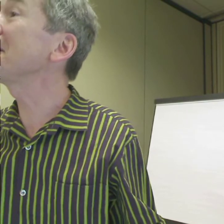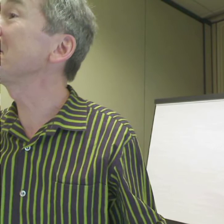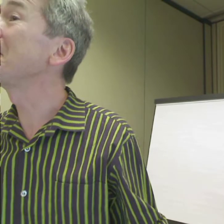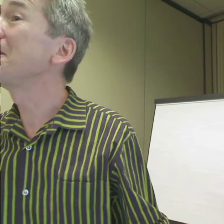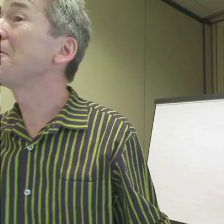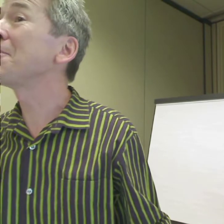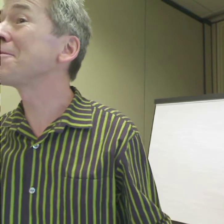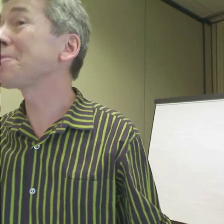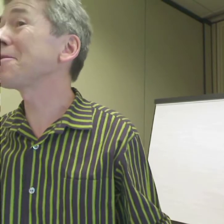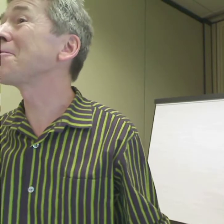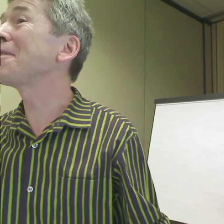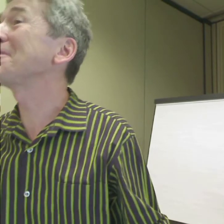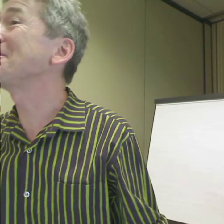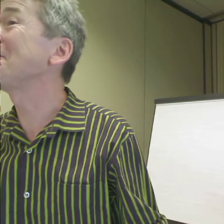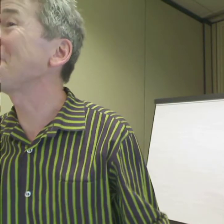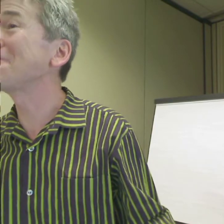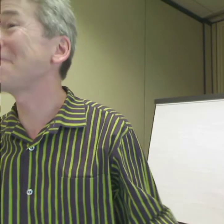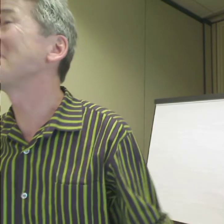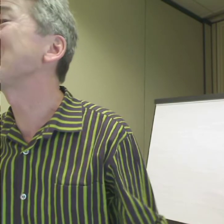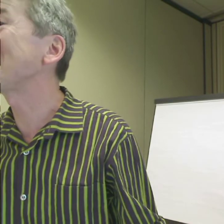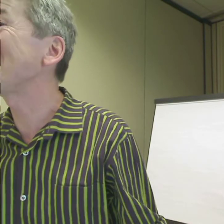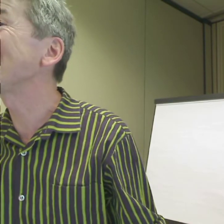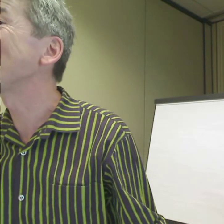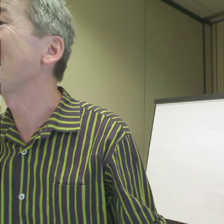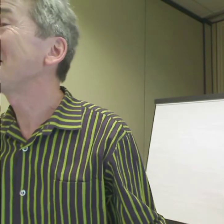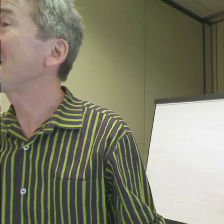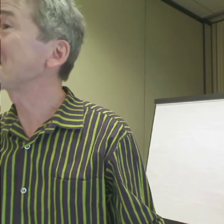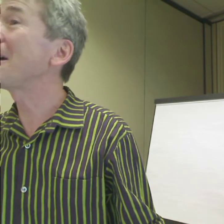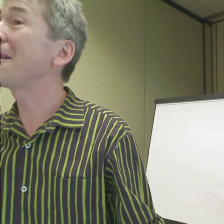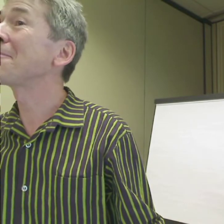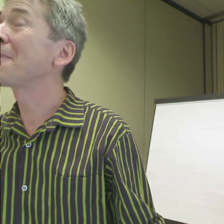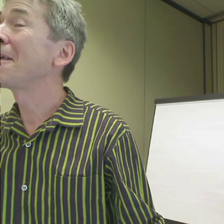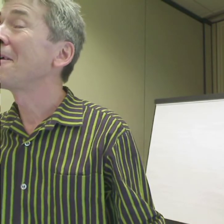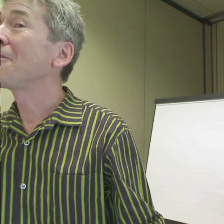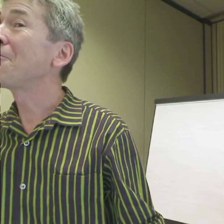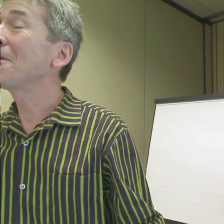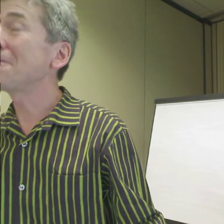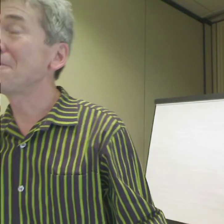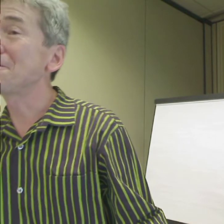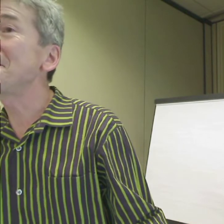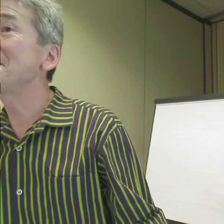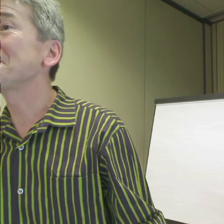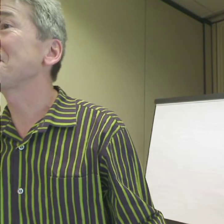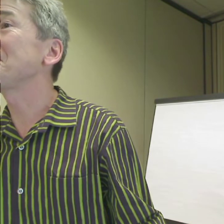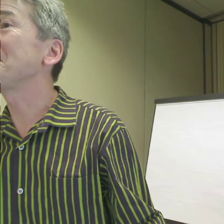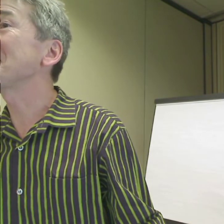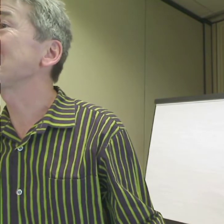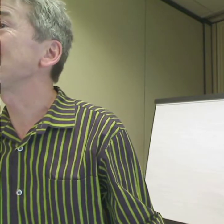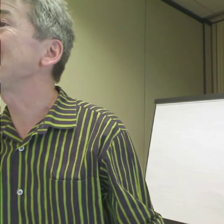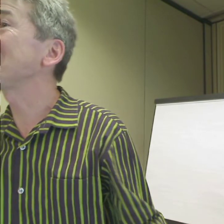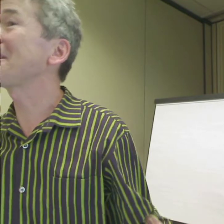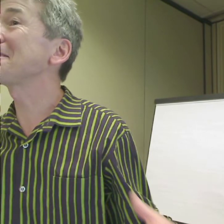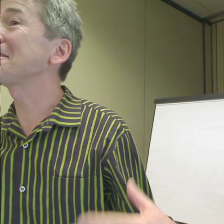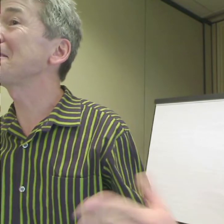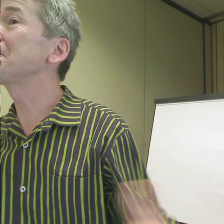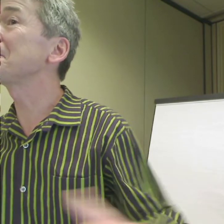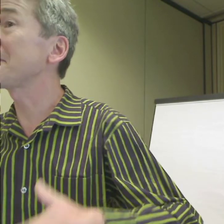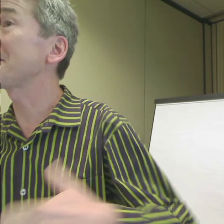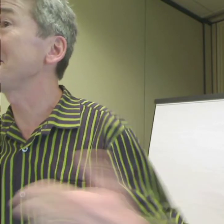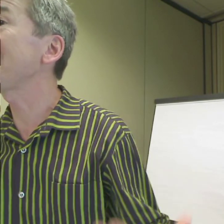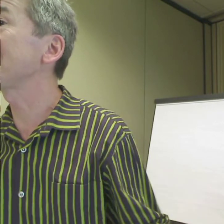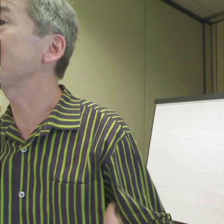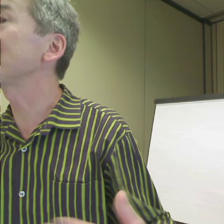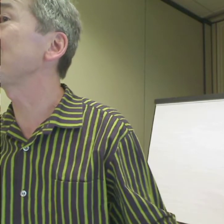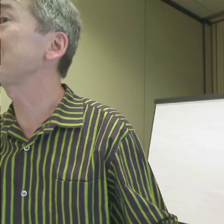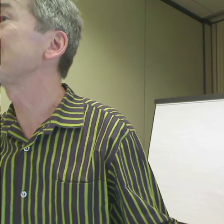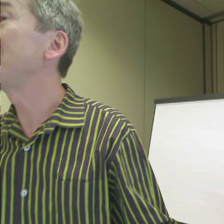MCN because collaboration involves MCN as well. One of the reasons for us to be here together is also